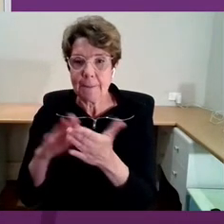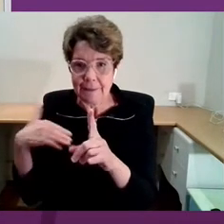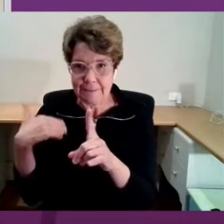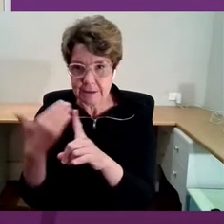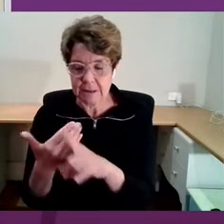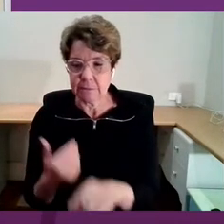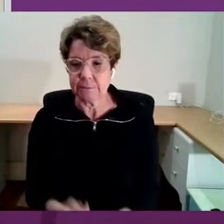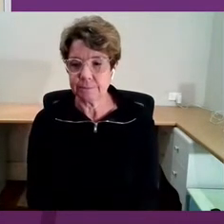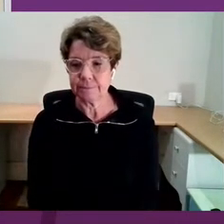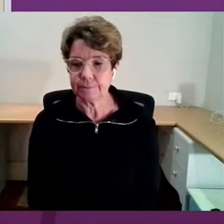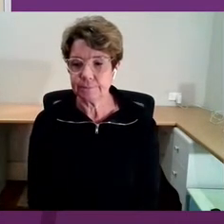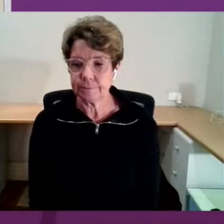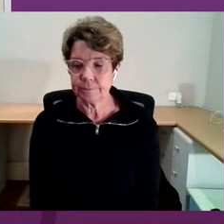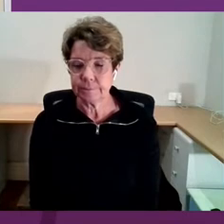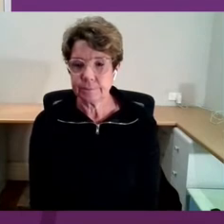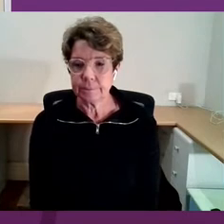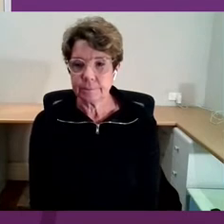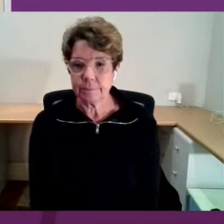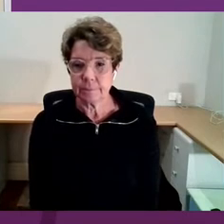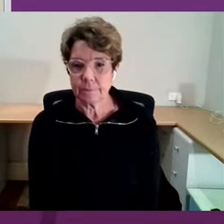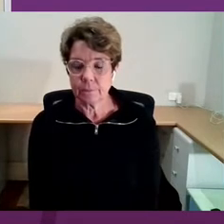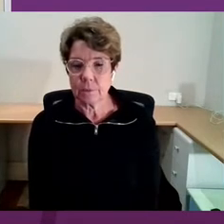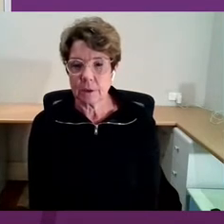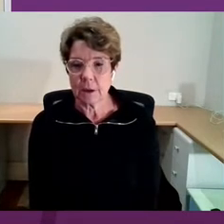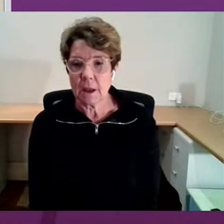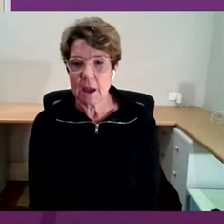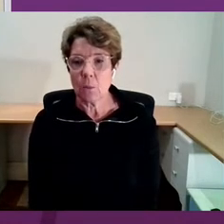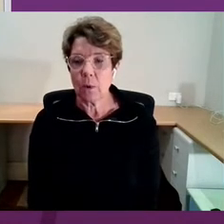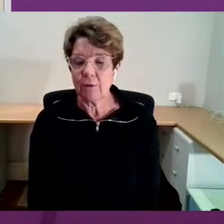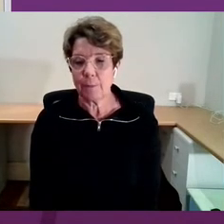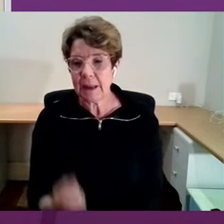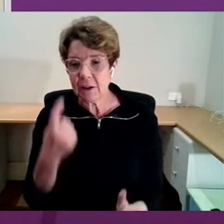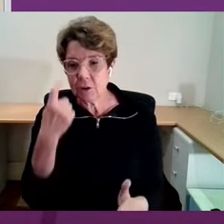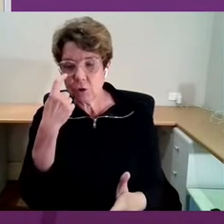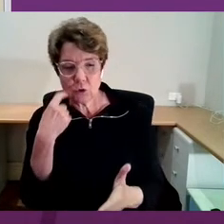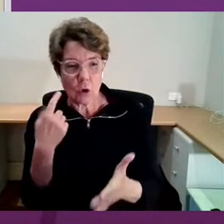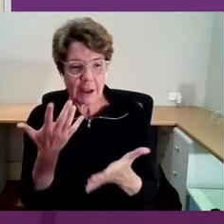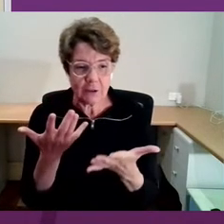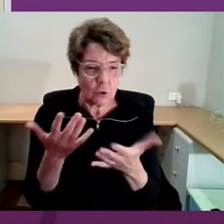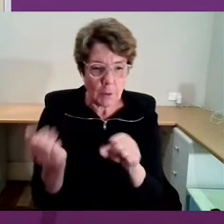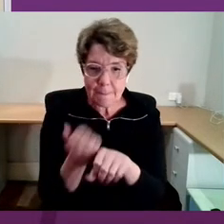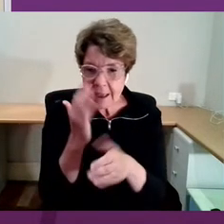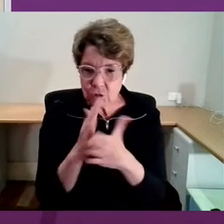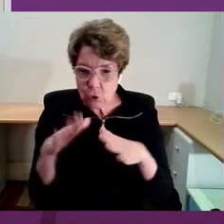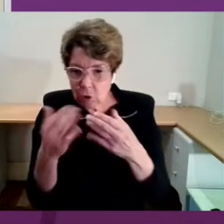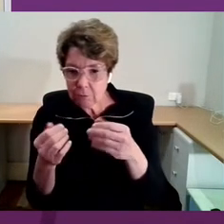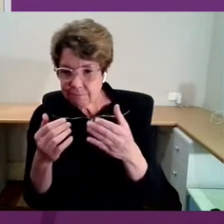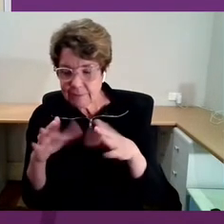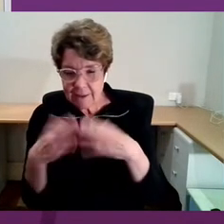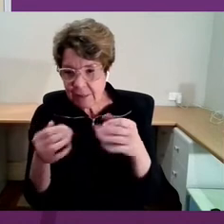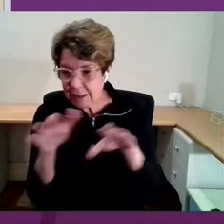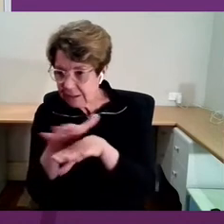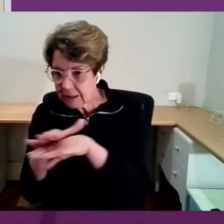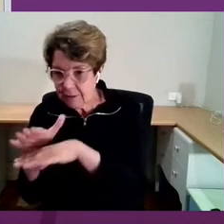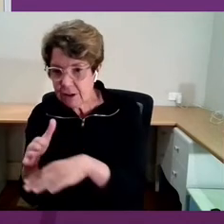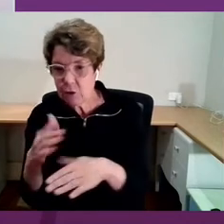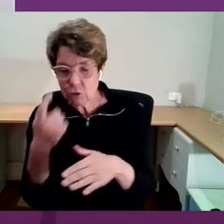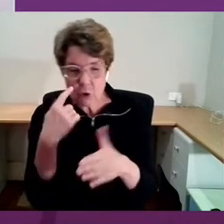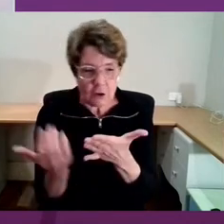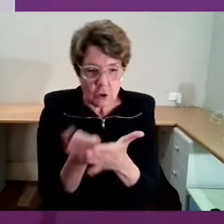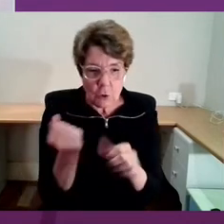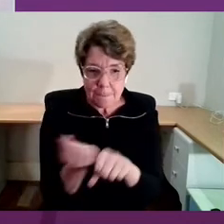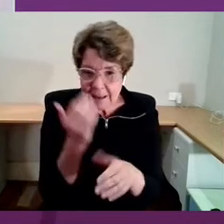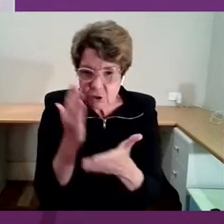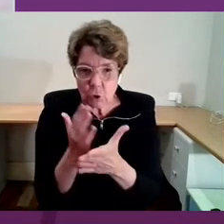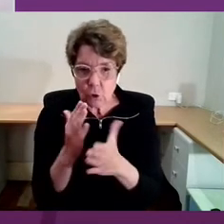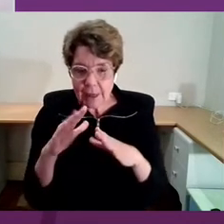And we have been trying to save as much of the furniture as we can. So we have stuff to go on with. And the minister